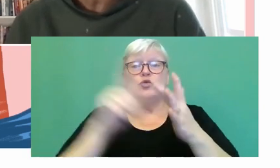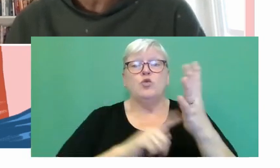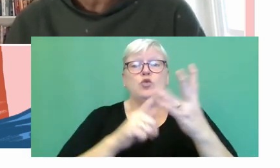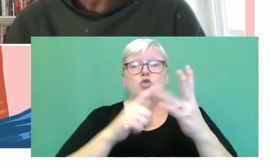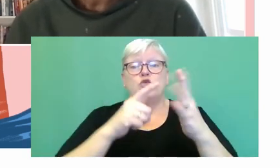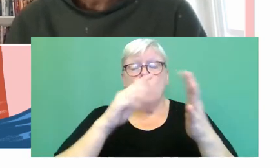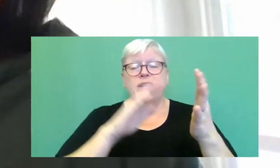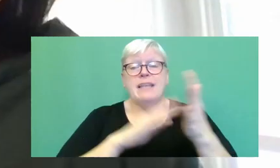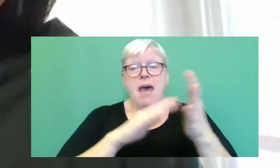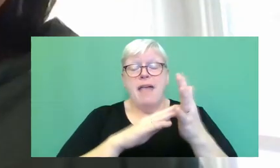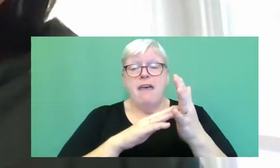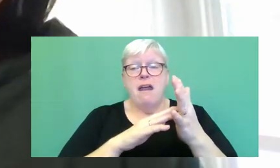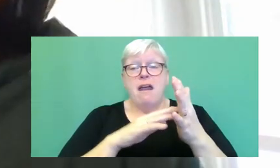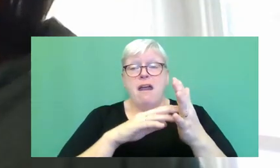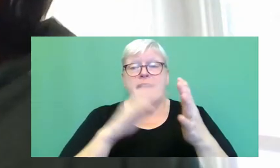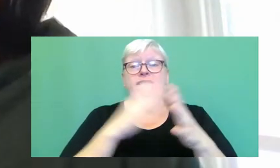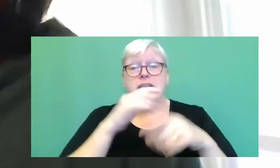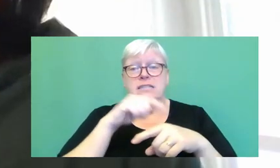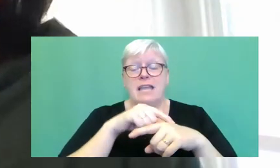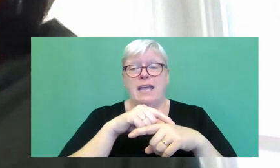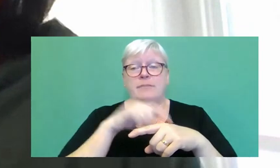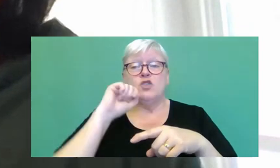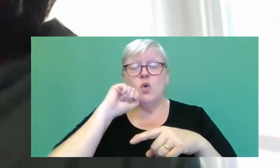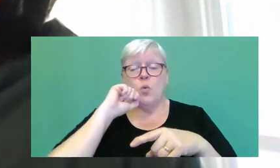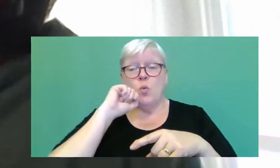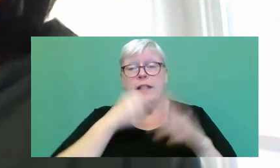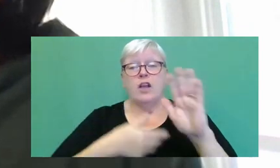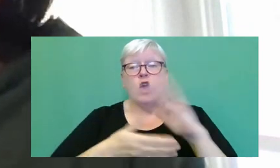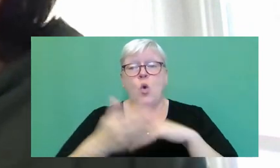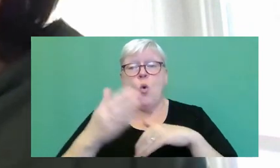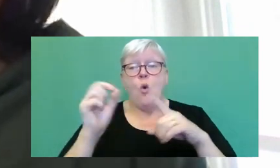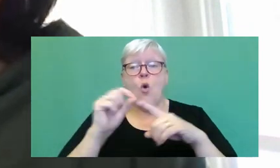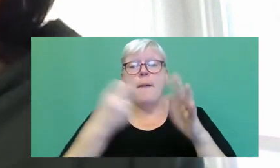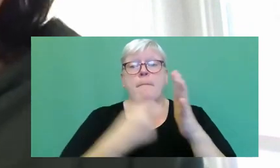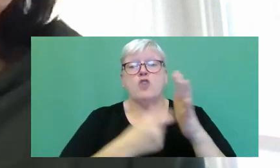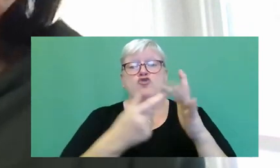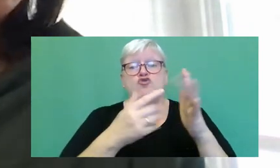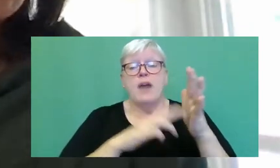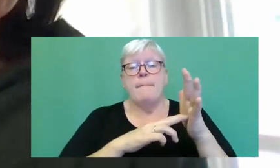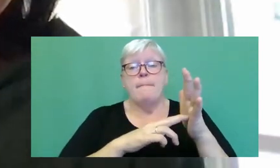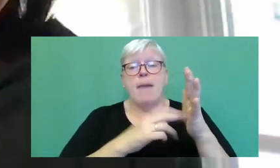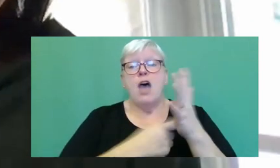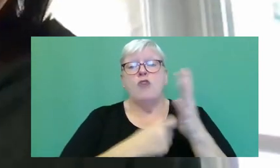Primrose Hill. And Harriet lives in a, a very nice sort of